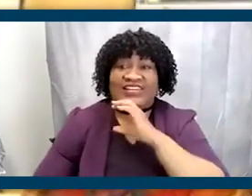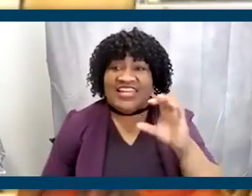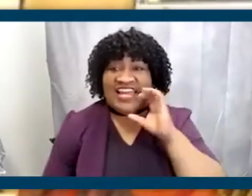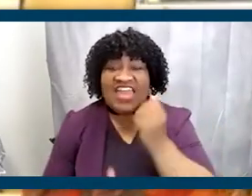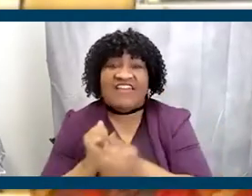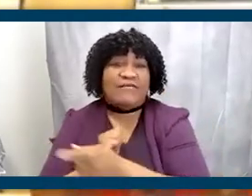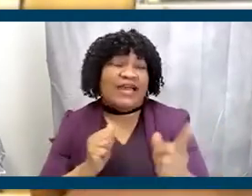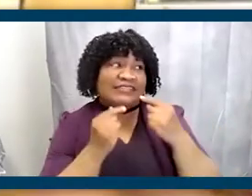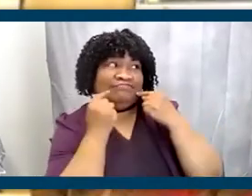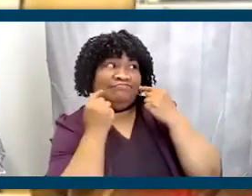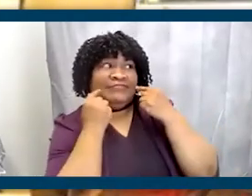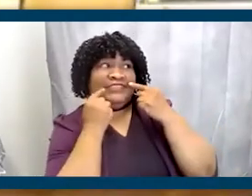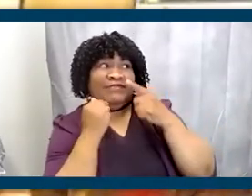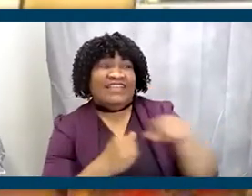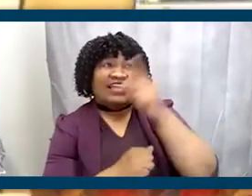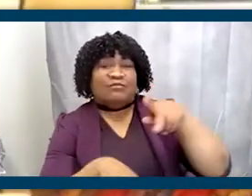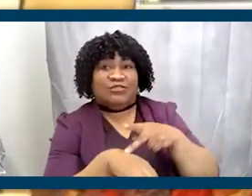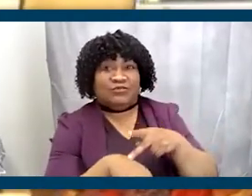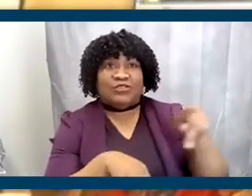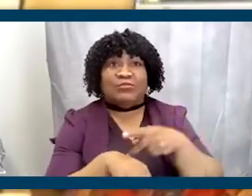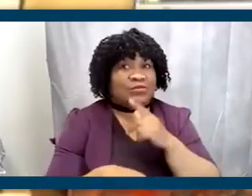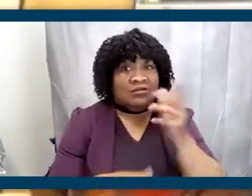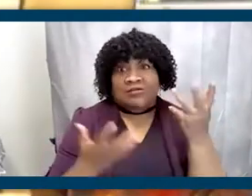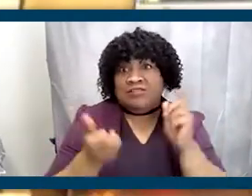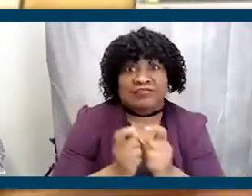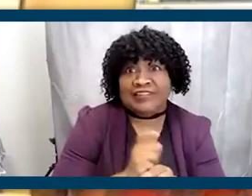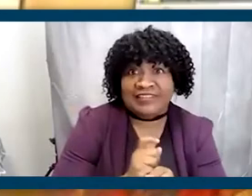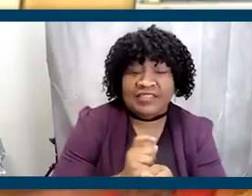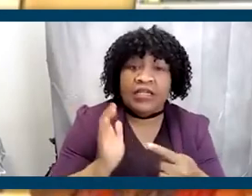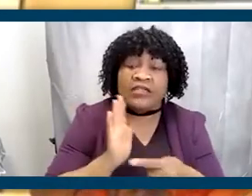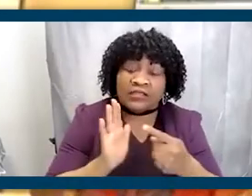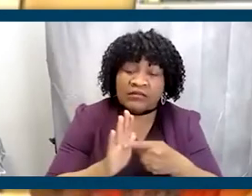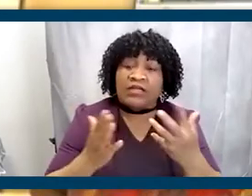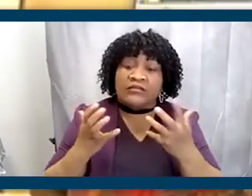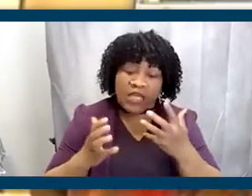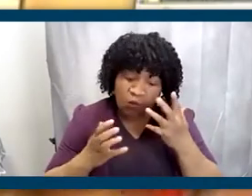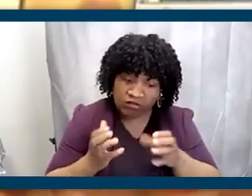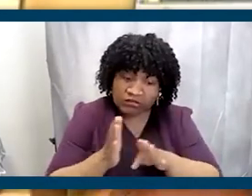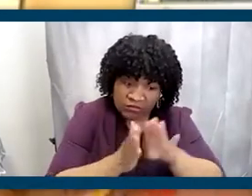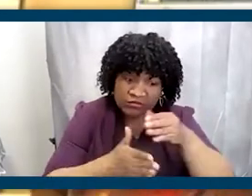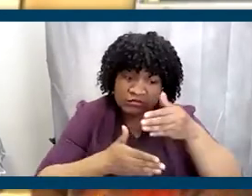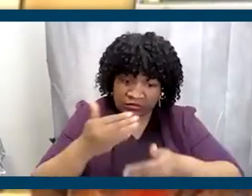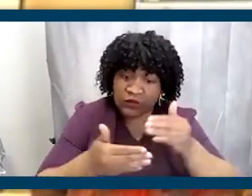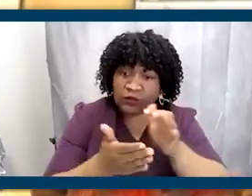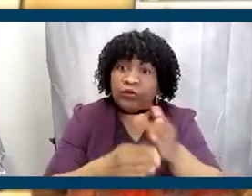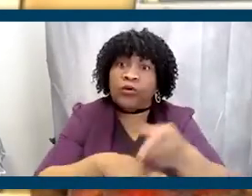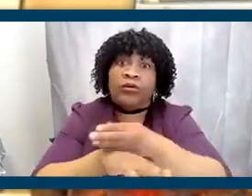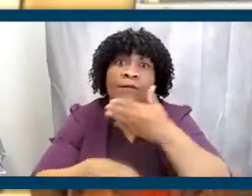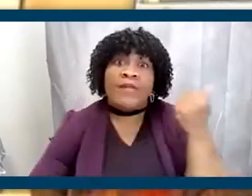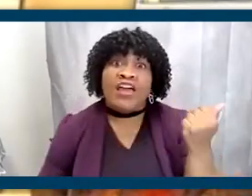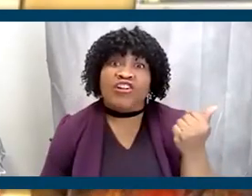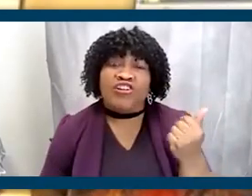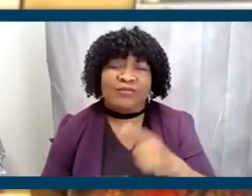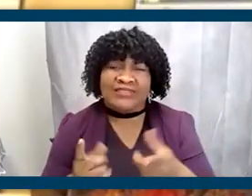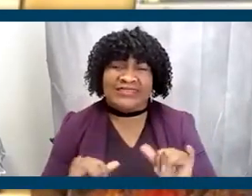smile at them and those kinds of things, even at the expense sometimes of moving their school forward. And so it always tripped me out that